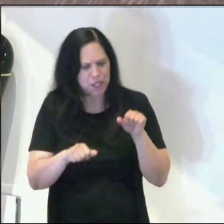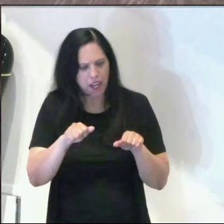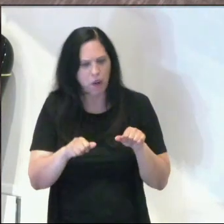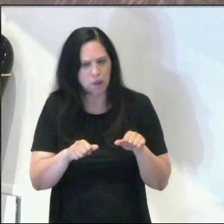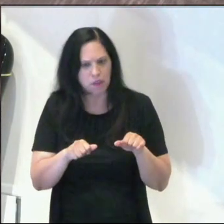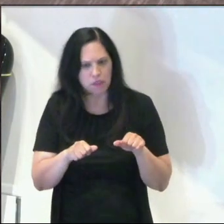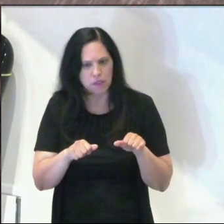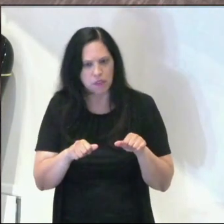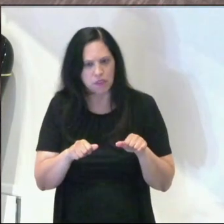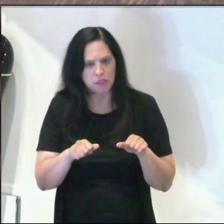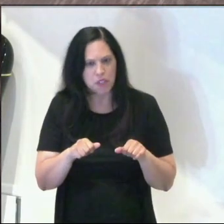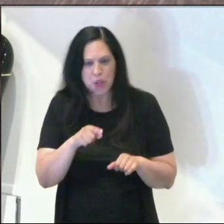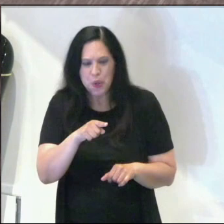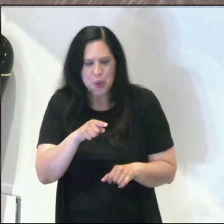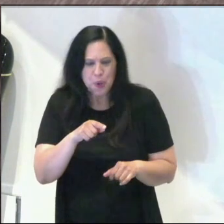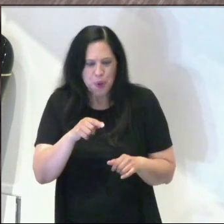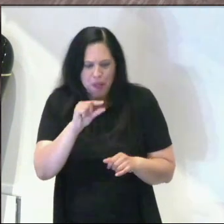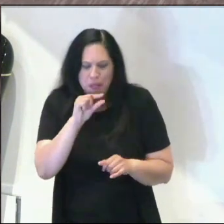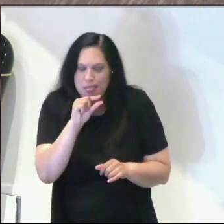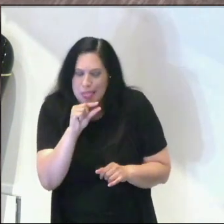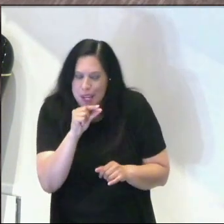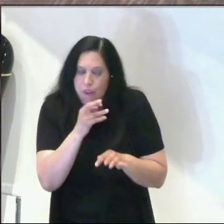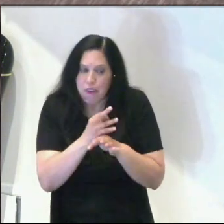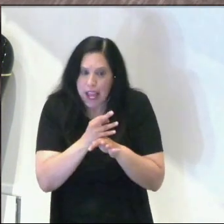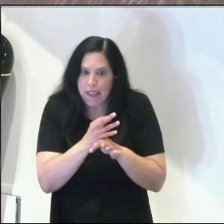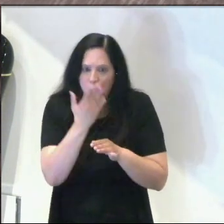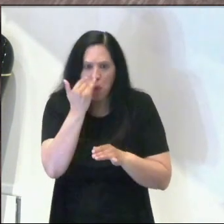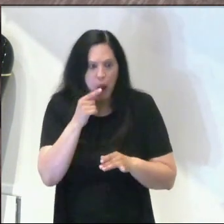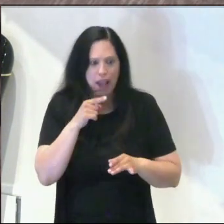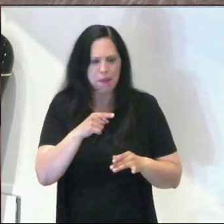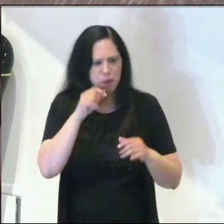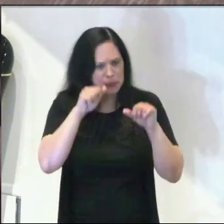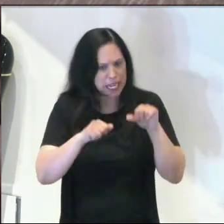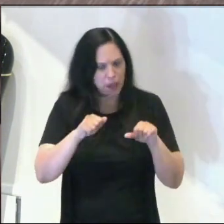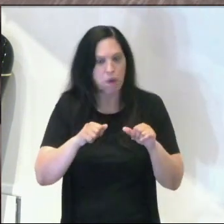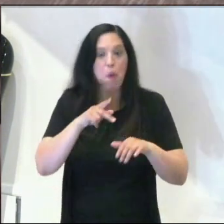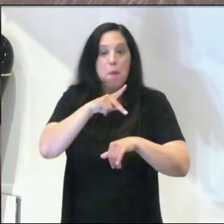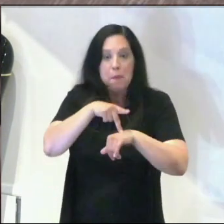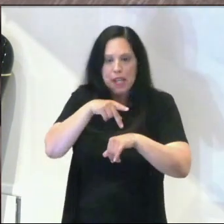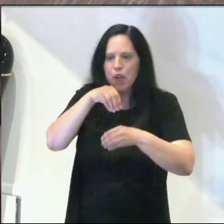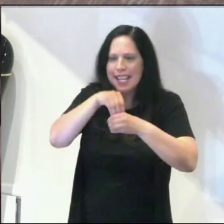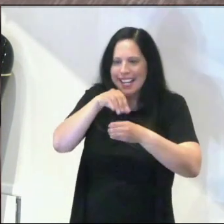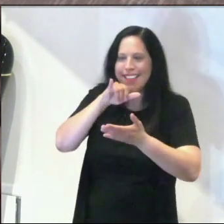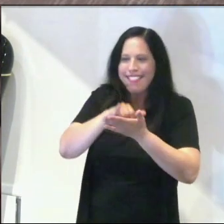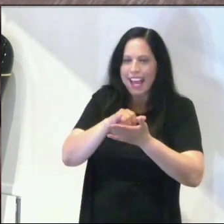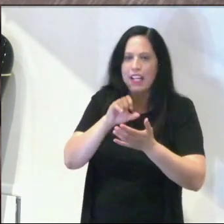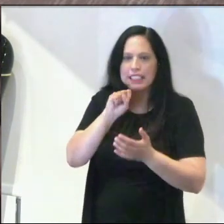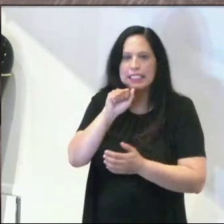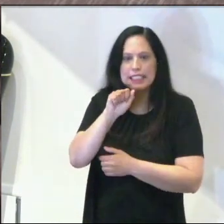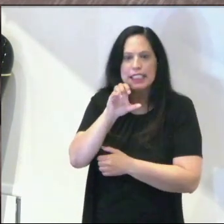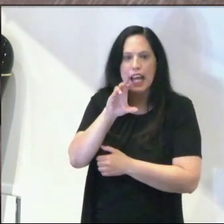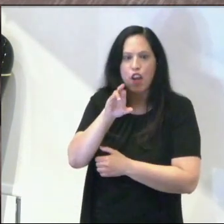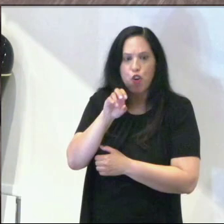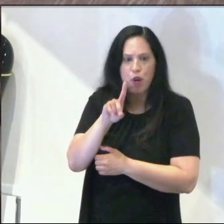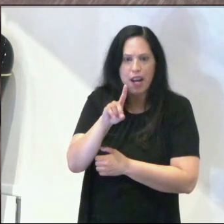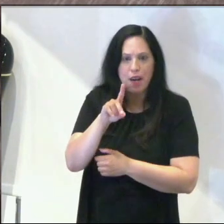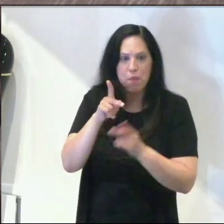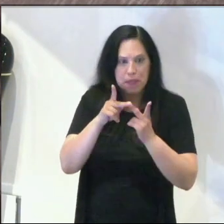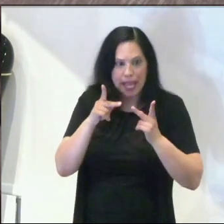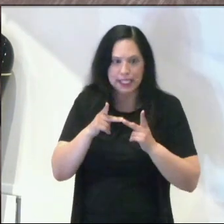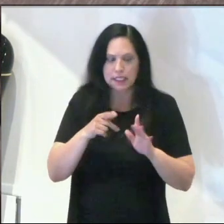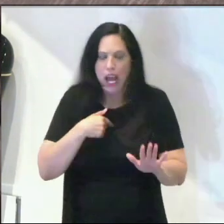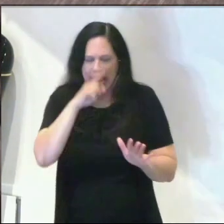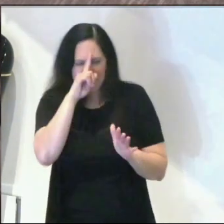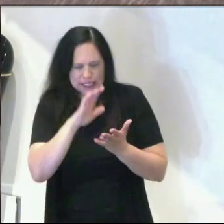You of little faith, Peter was in that sacred space. I think I believe, oh no, I don't believe, right? Just struggling